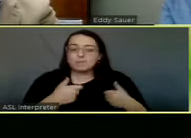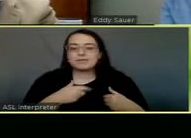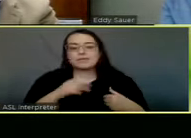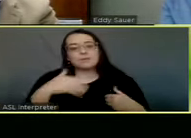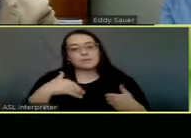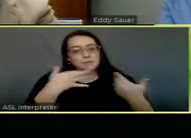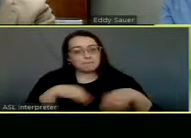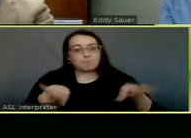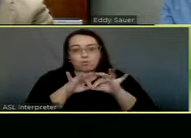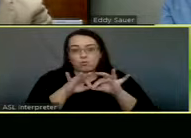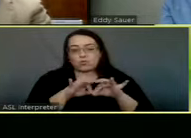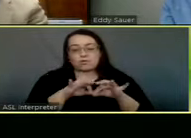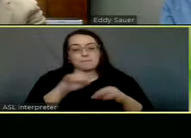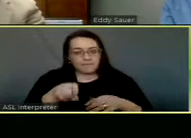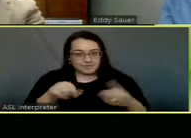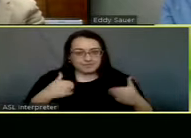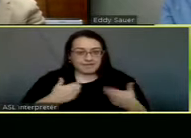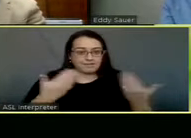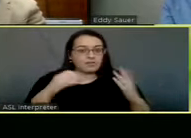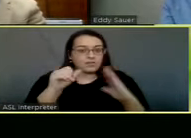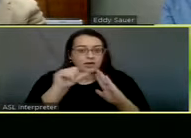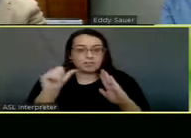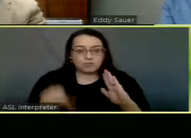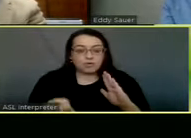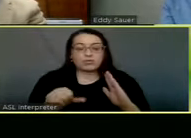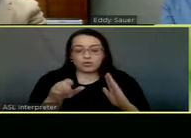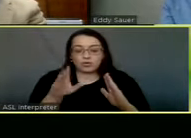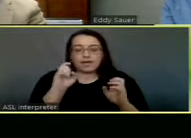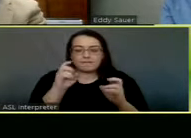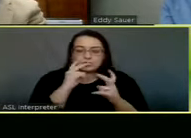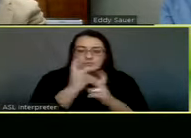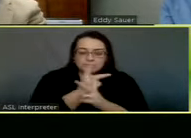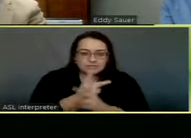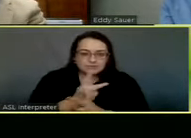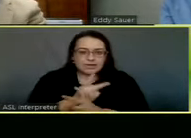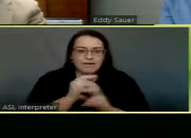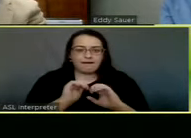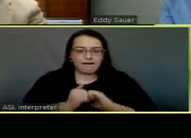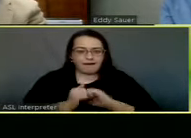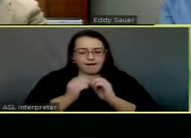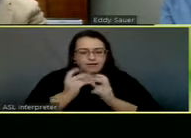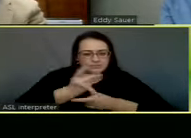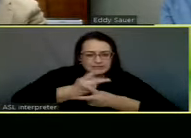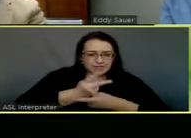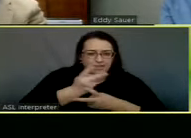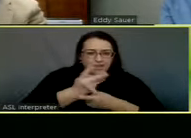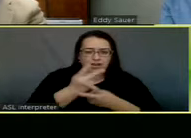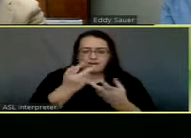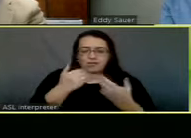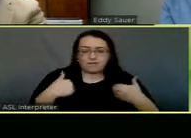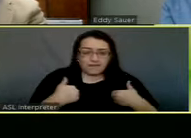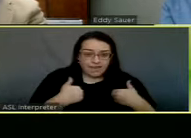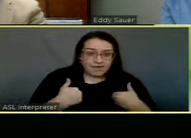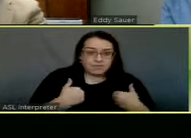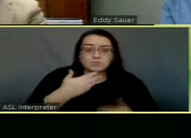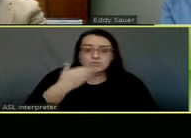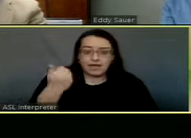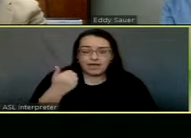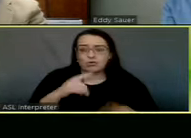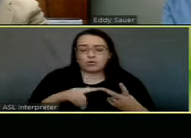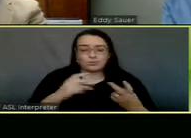of something that we've got to have here in Amarillo, that we've got to figure out how we're taking care of our animals and